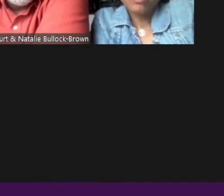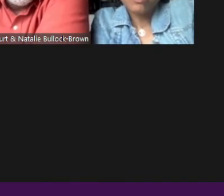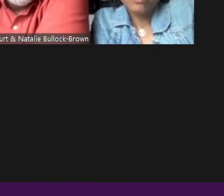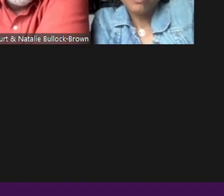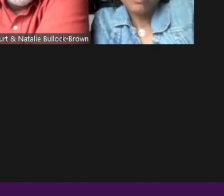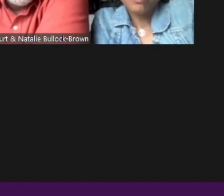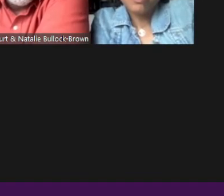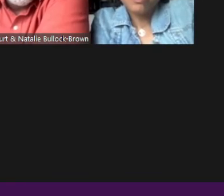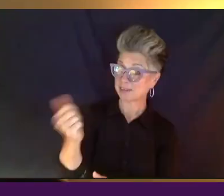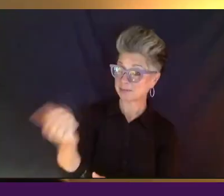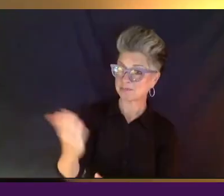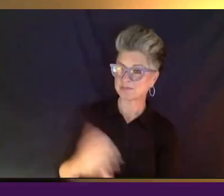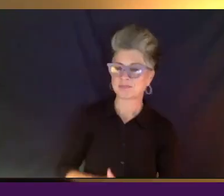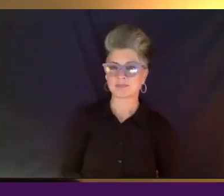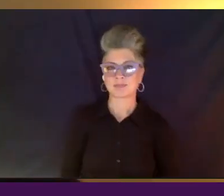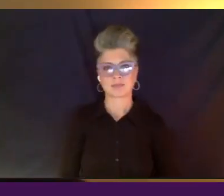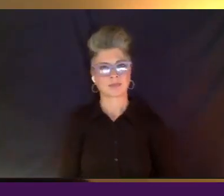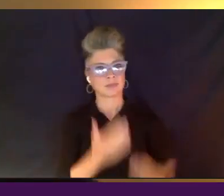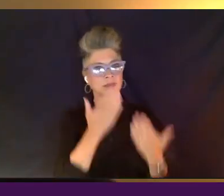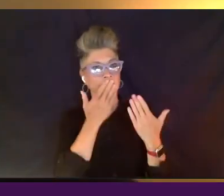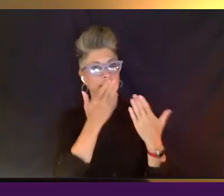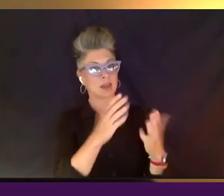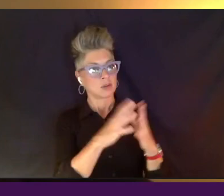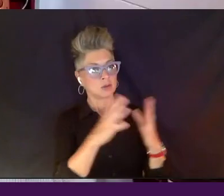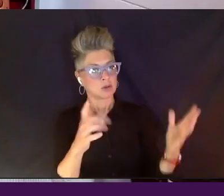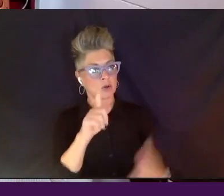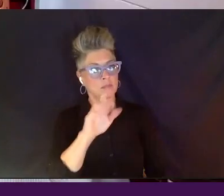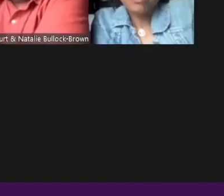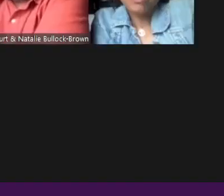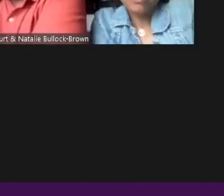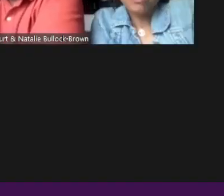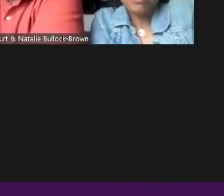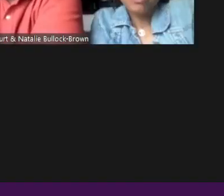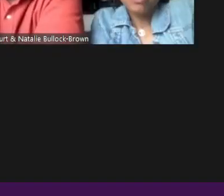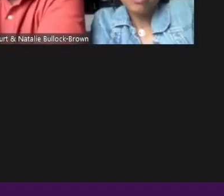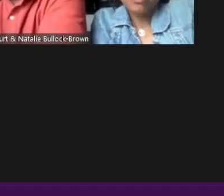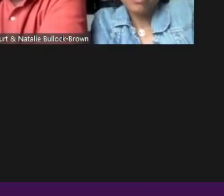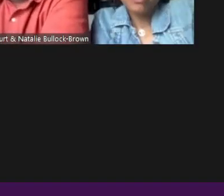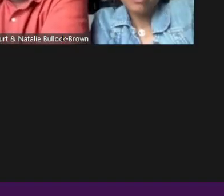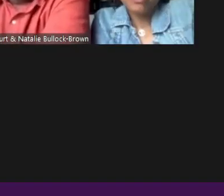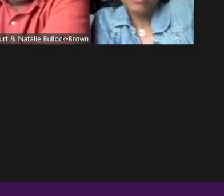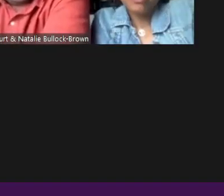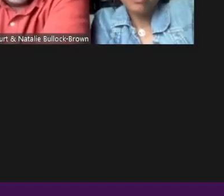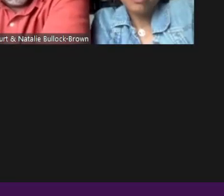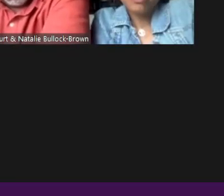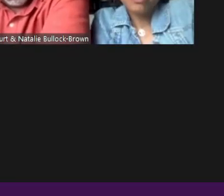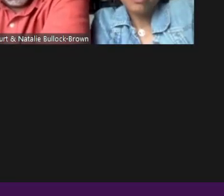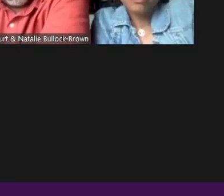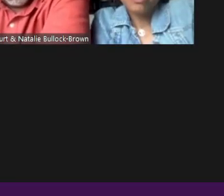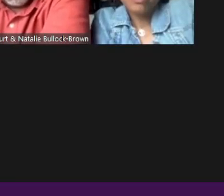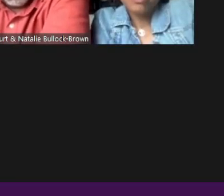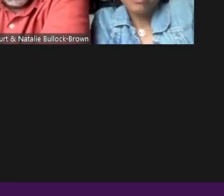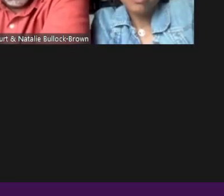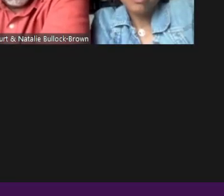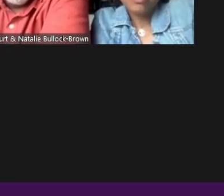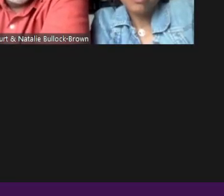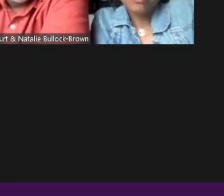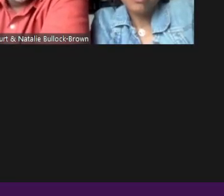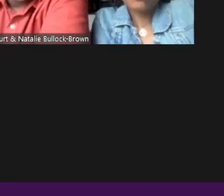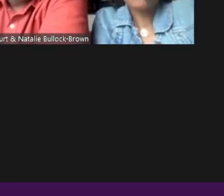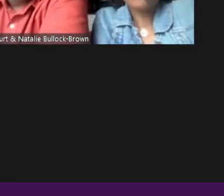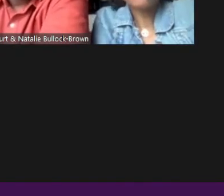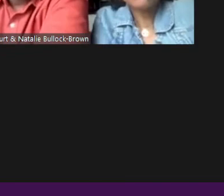Thank you so much, Leslie. And thank you all for what I think is one of the best